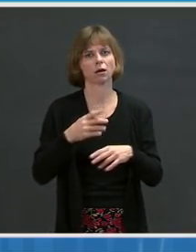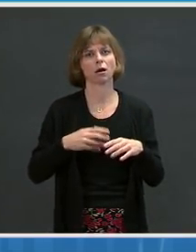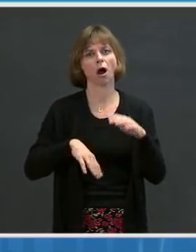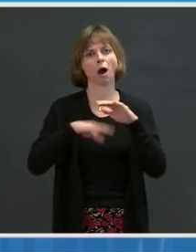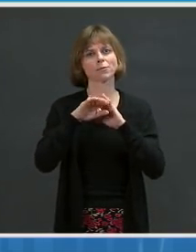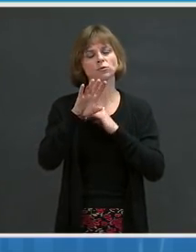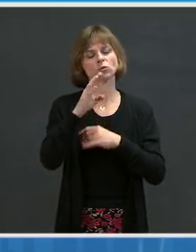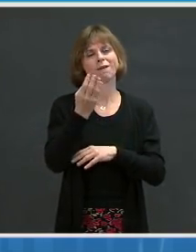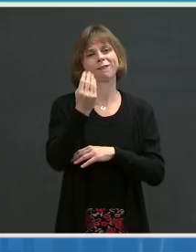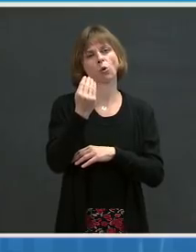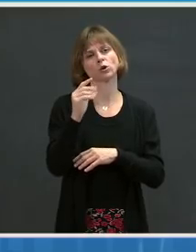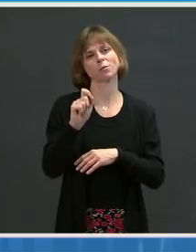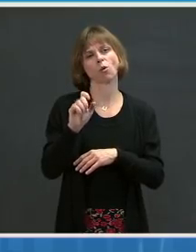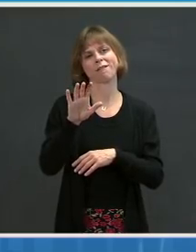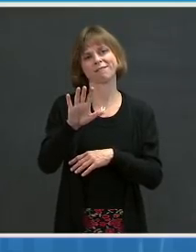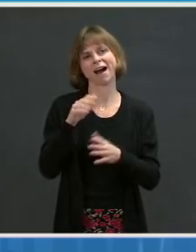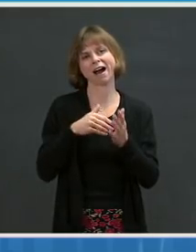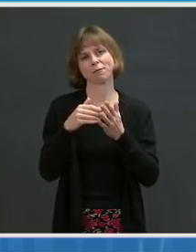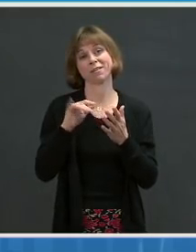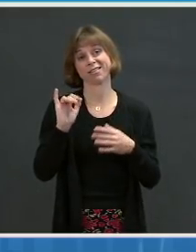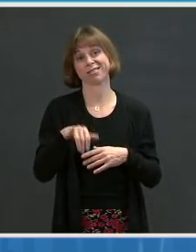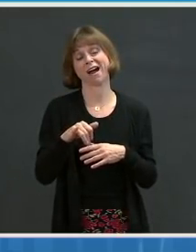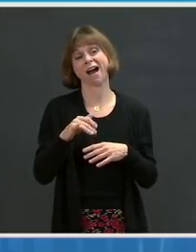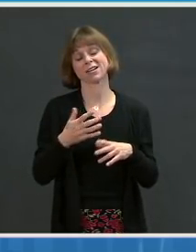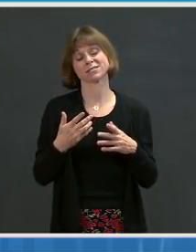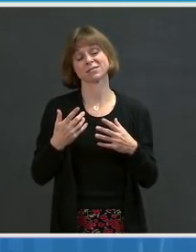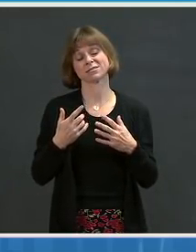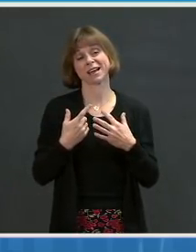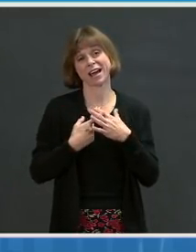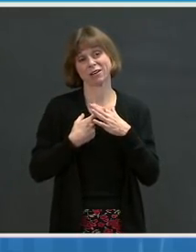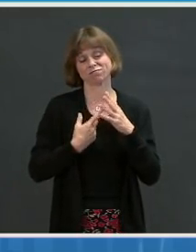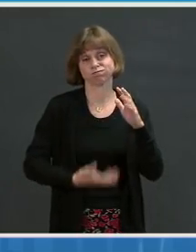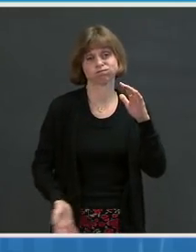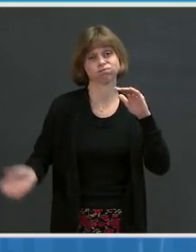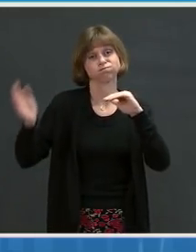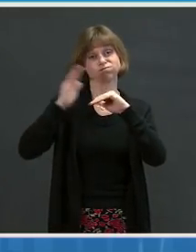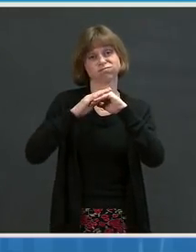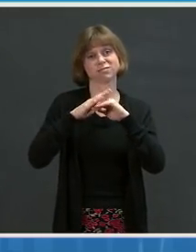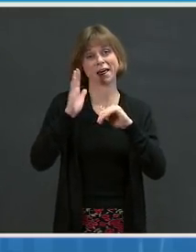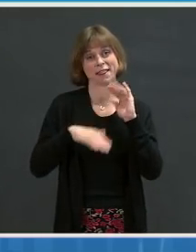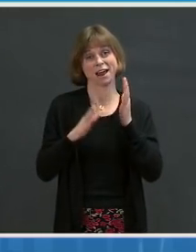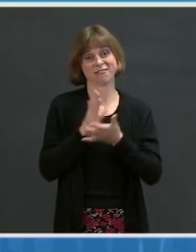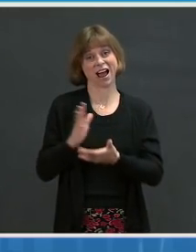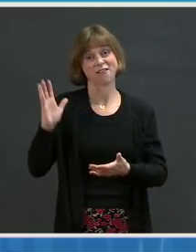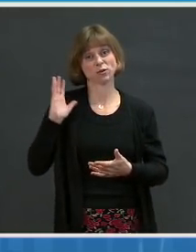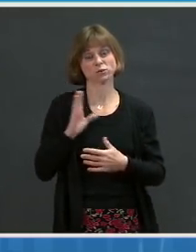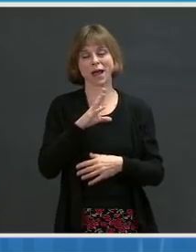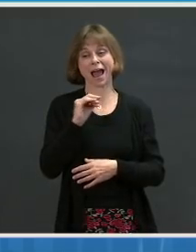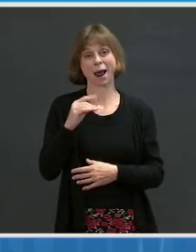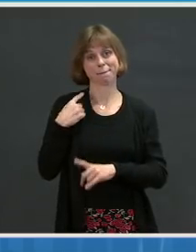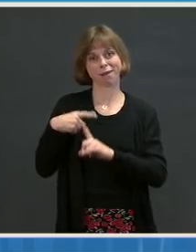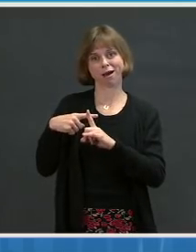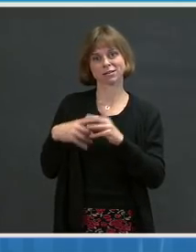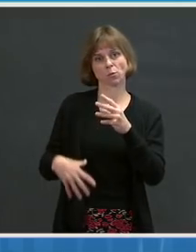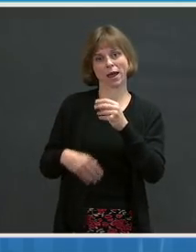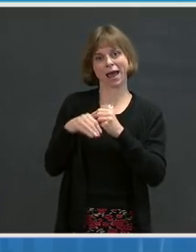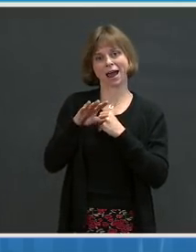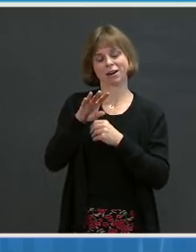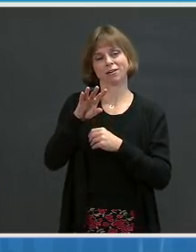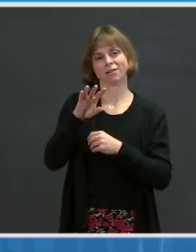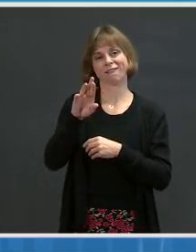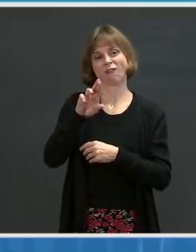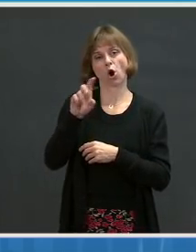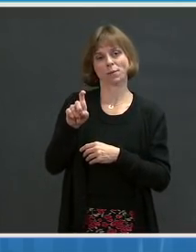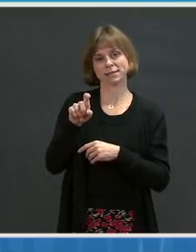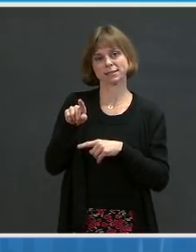which is up 70 percent from the 8.6 where we started five weeks ago, and that the pharmacy program is now being allocated 2.1